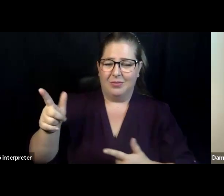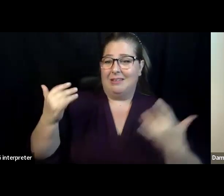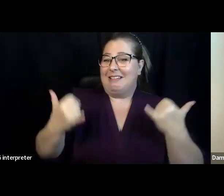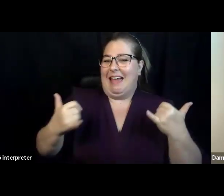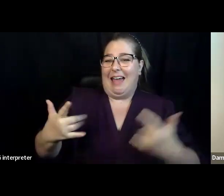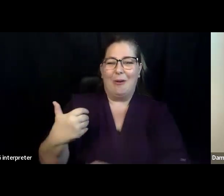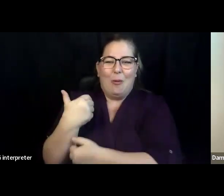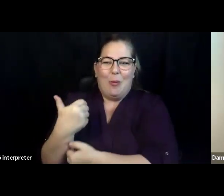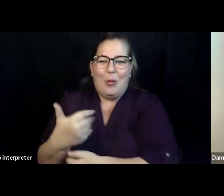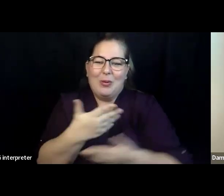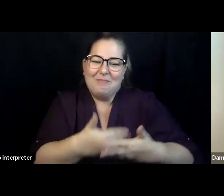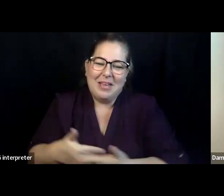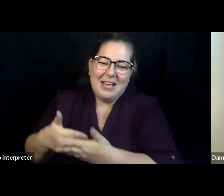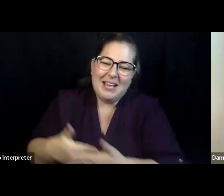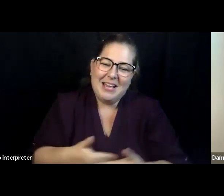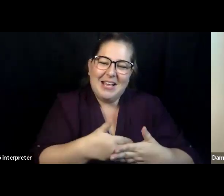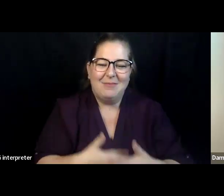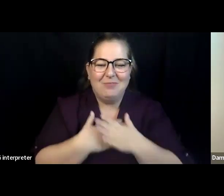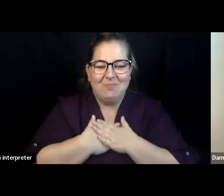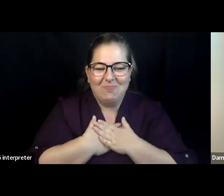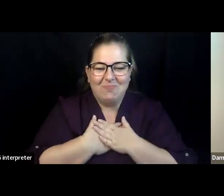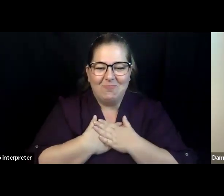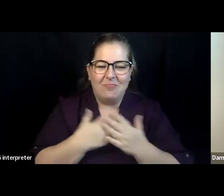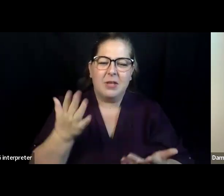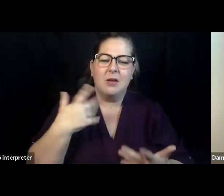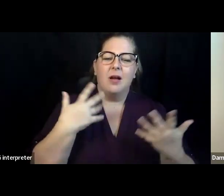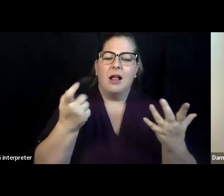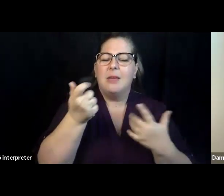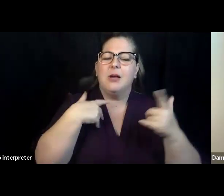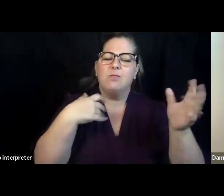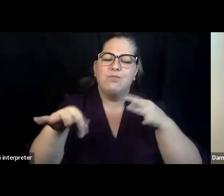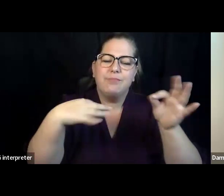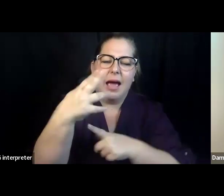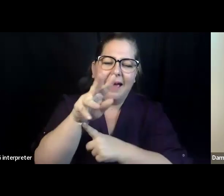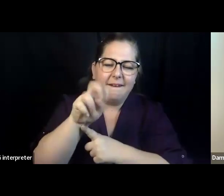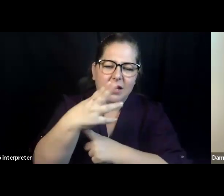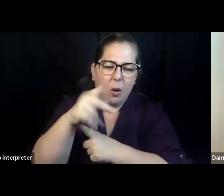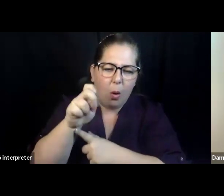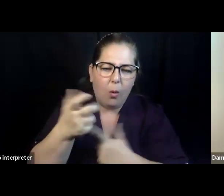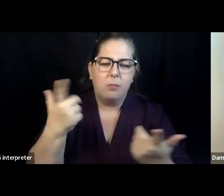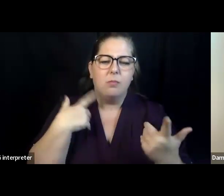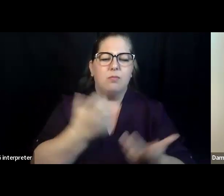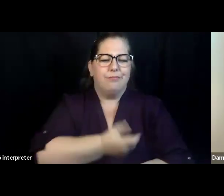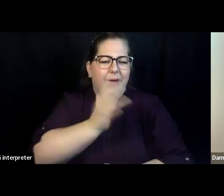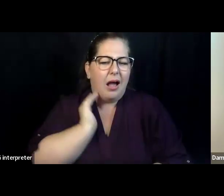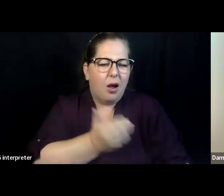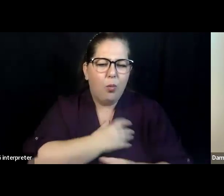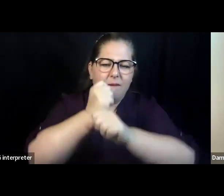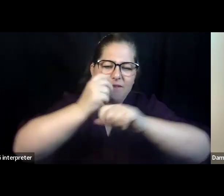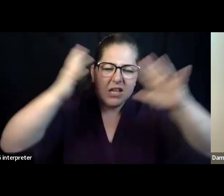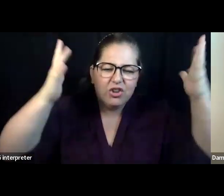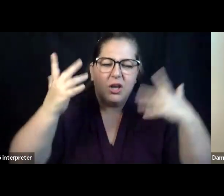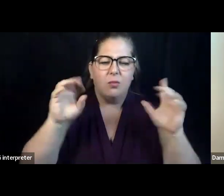kind of highlights why the DCC partnered with Haven of Hope to really move this project forward and